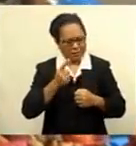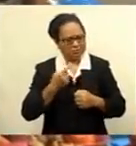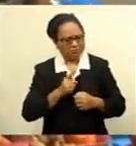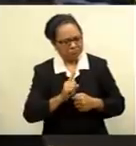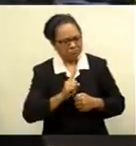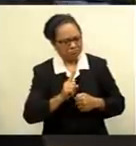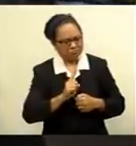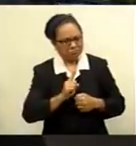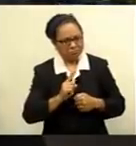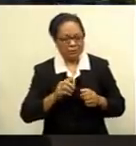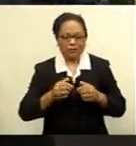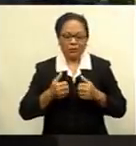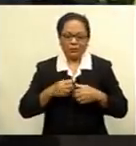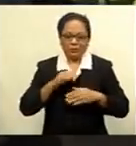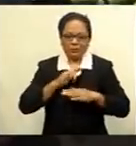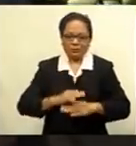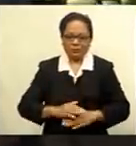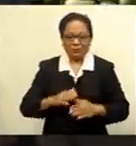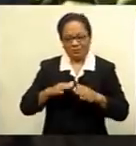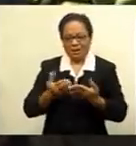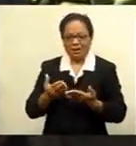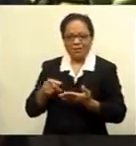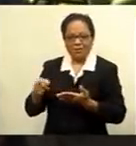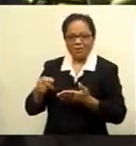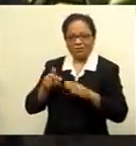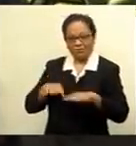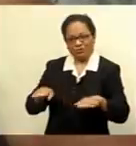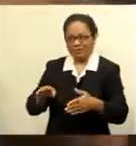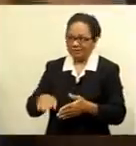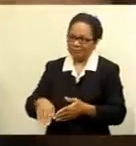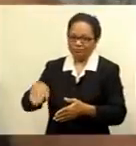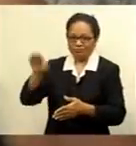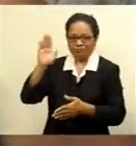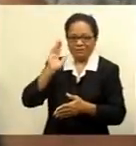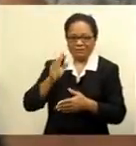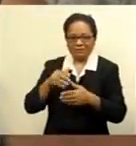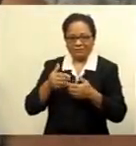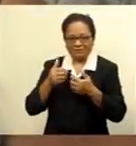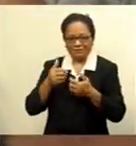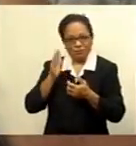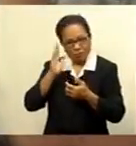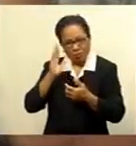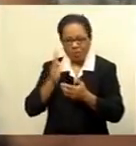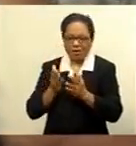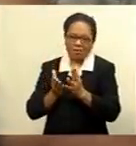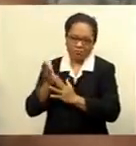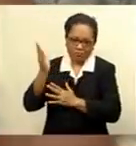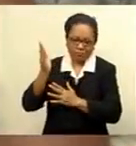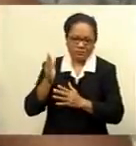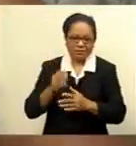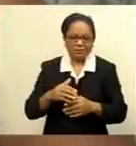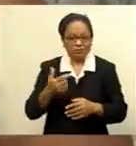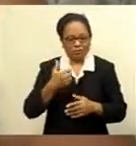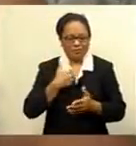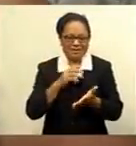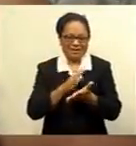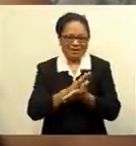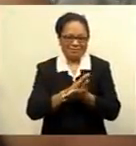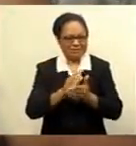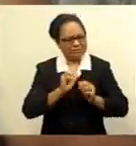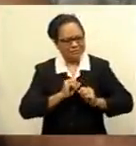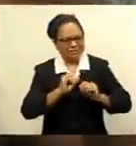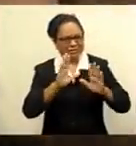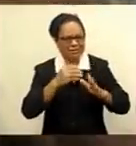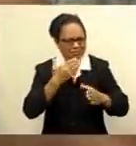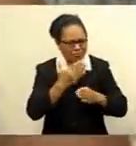her daughter through high school and even through tertiary education. I'm happy that my sacrifice hasn't gone to waste. I'm